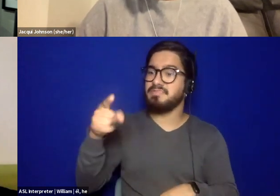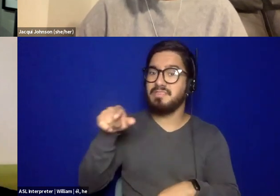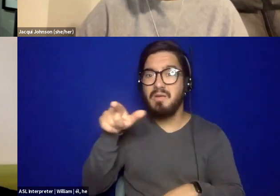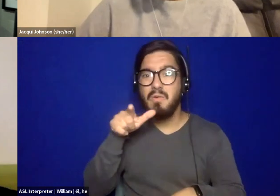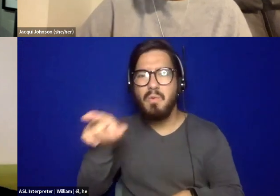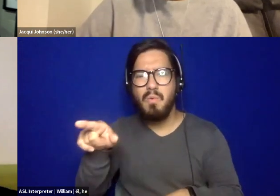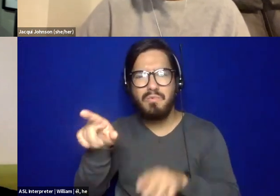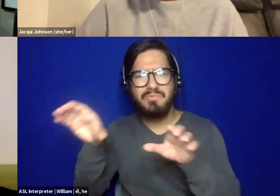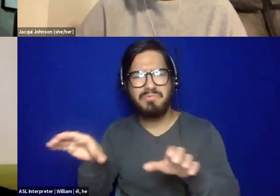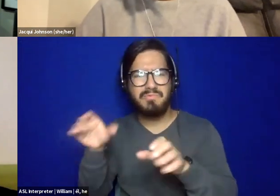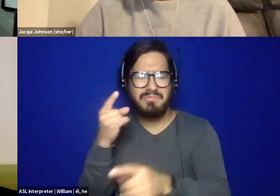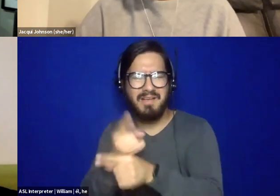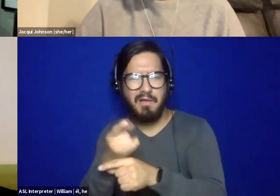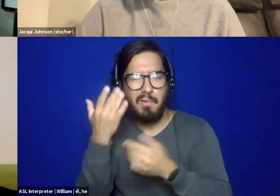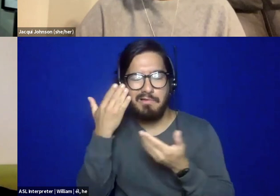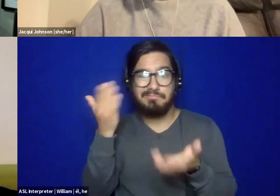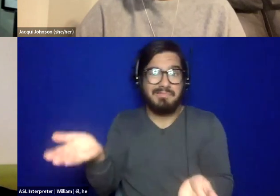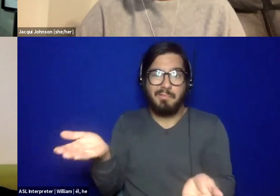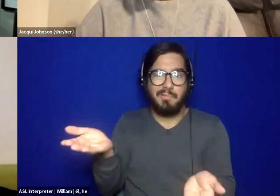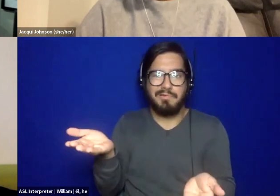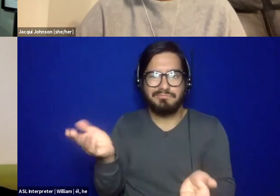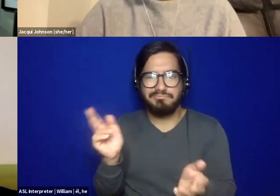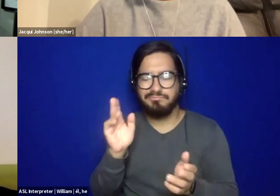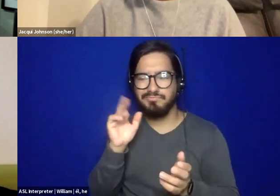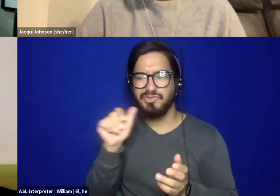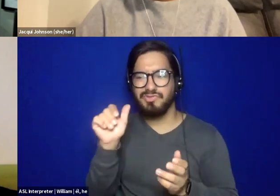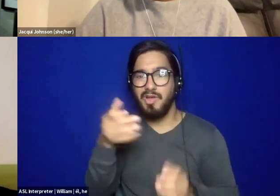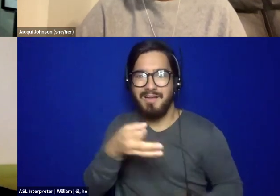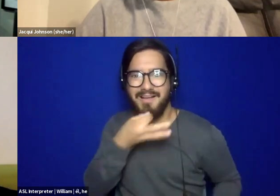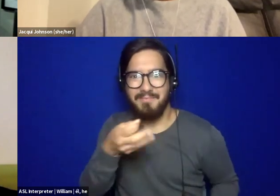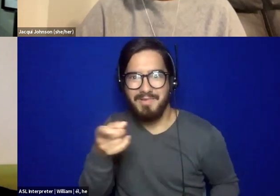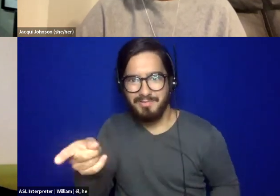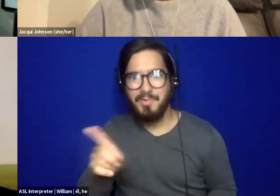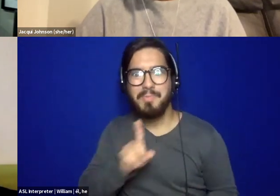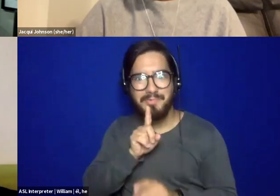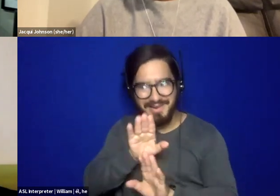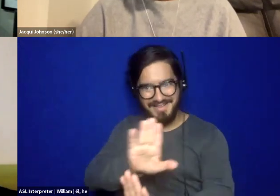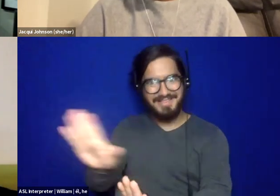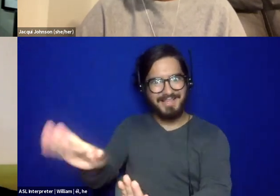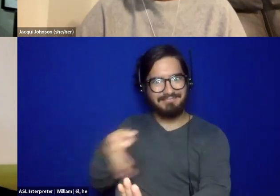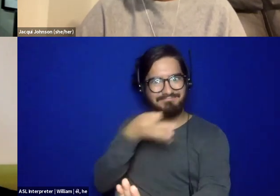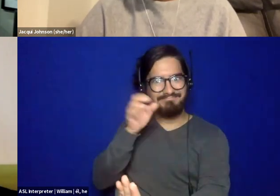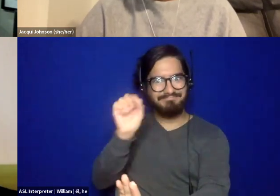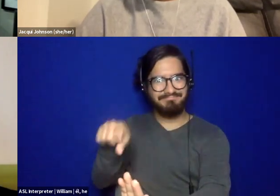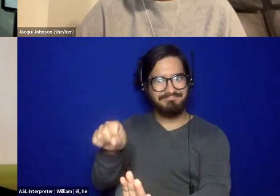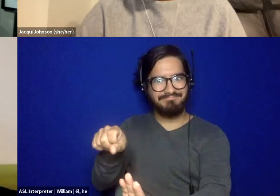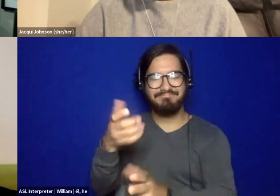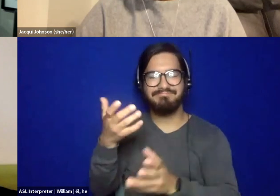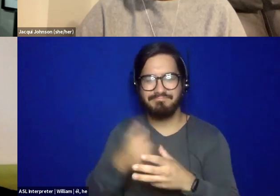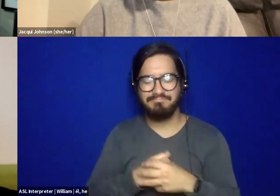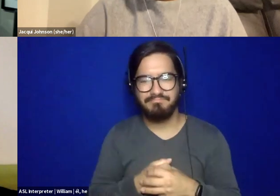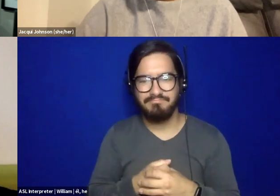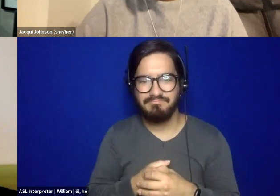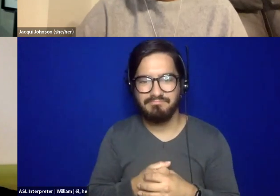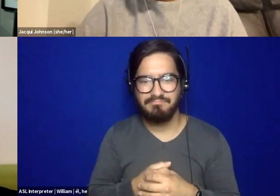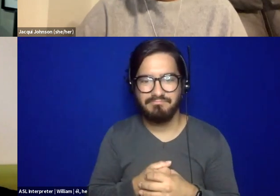they're not being relied upon as quote unquote experts. Um, but they are the experts. Um, and then some other things that I, that